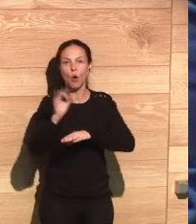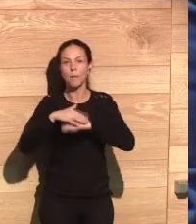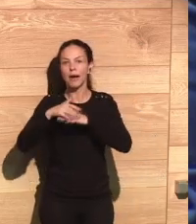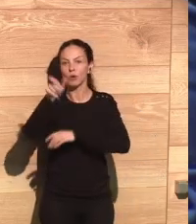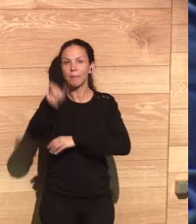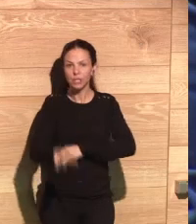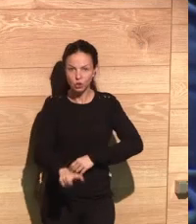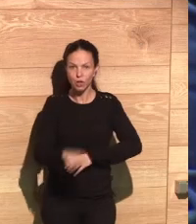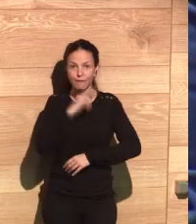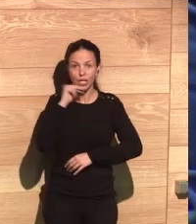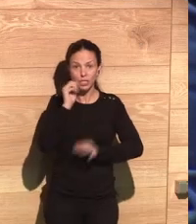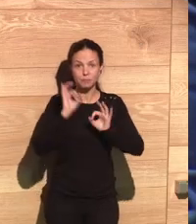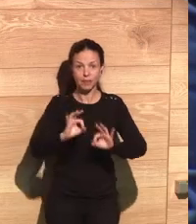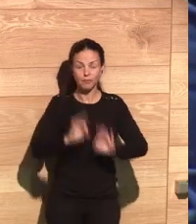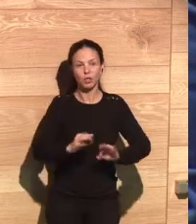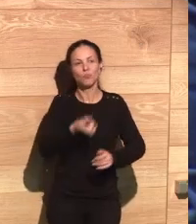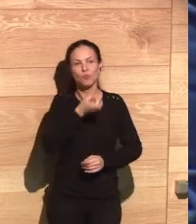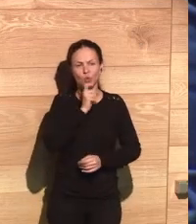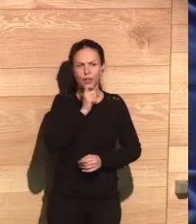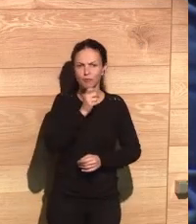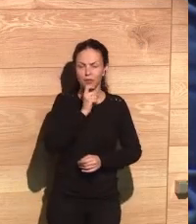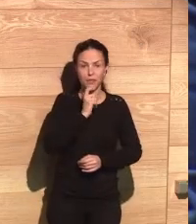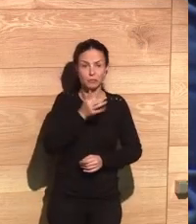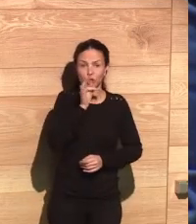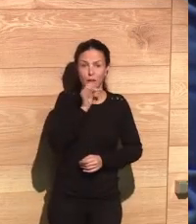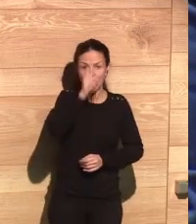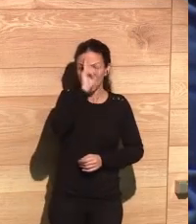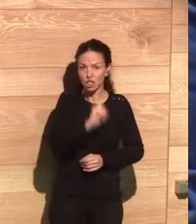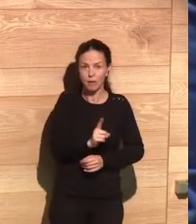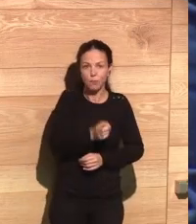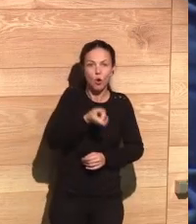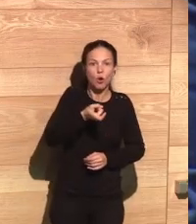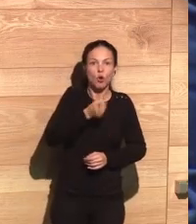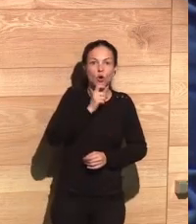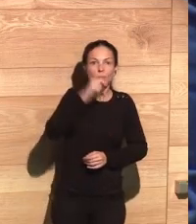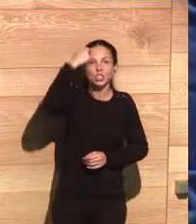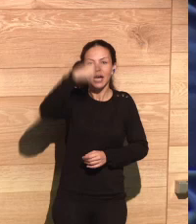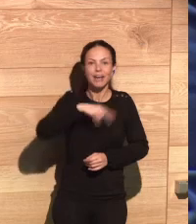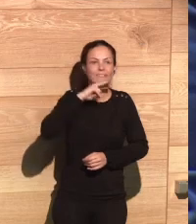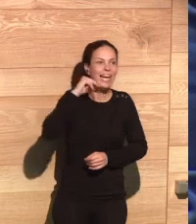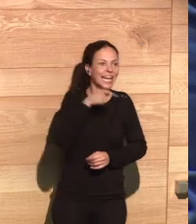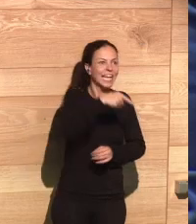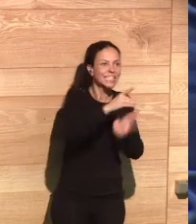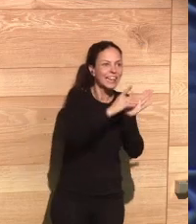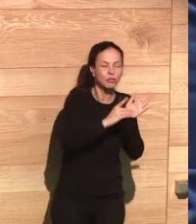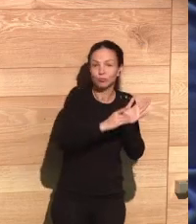generates value, whether for a government or a company or an individual, a certain value. So we do not have